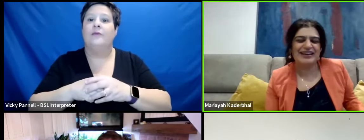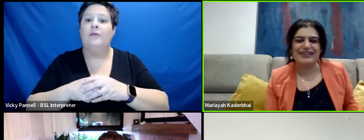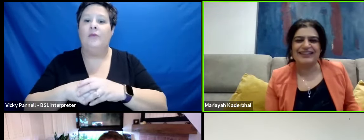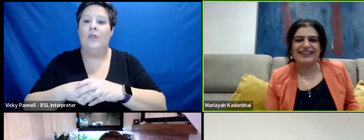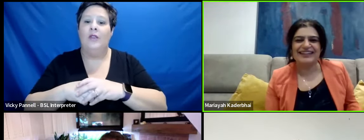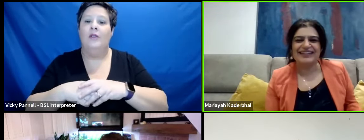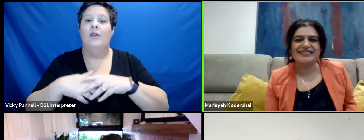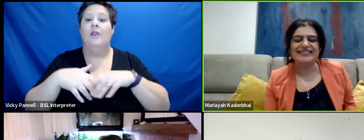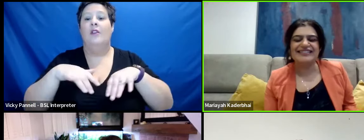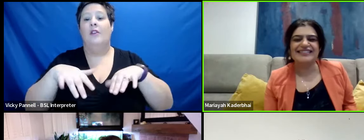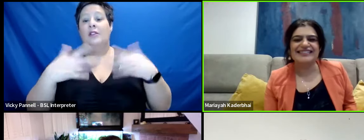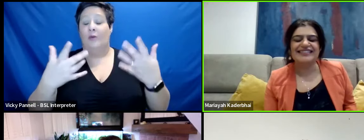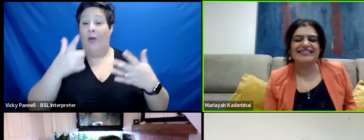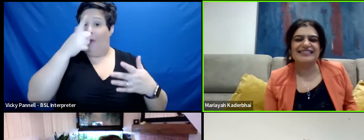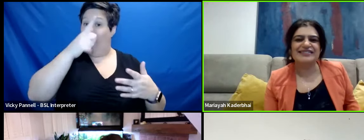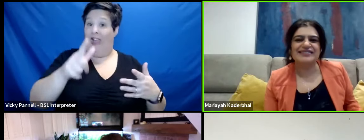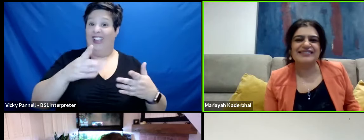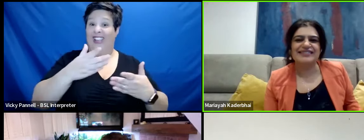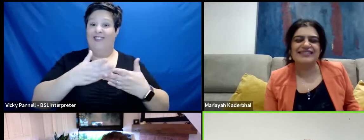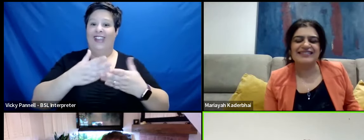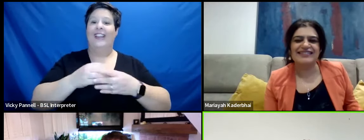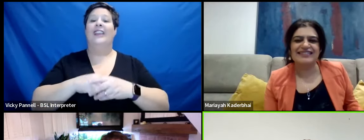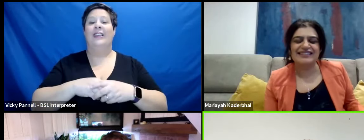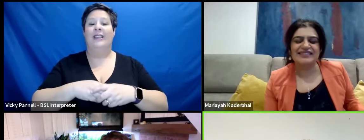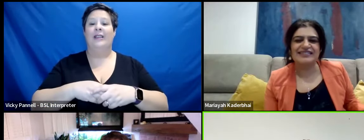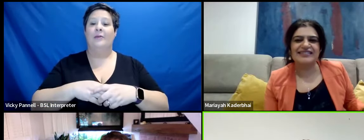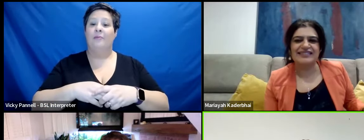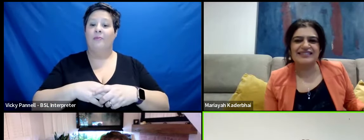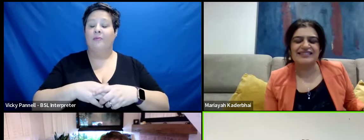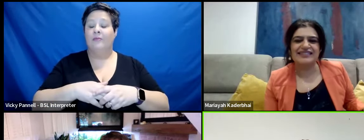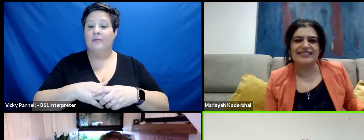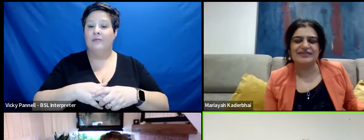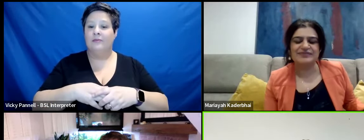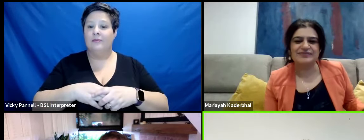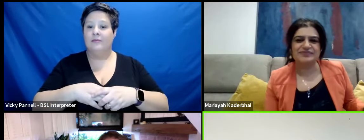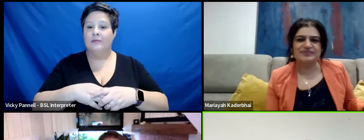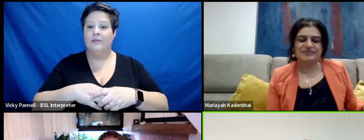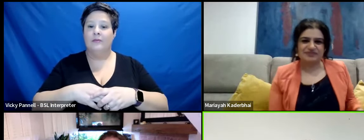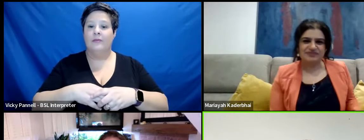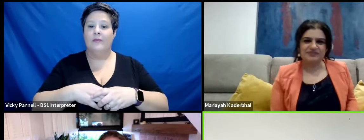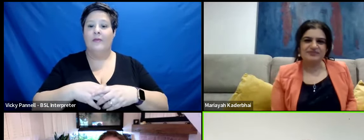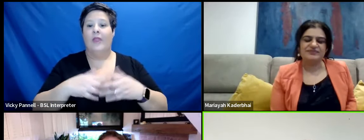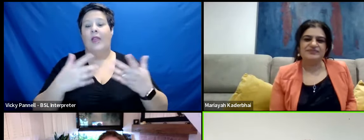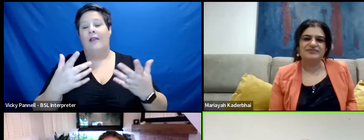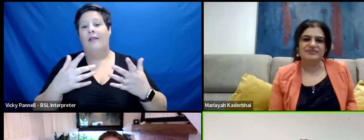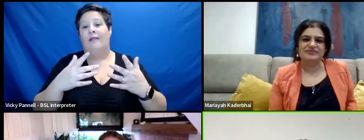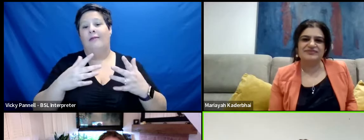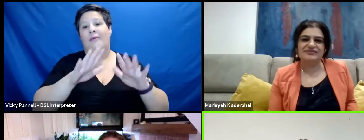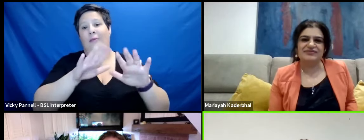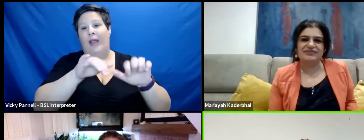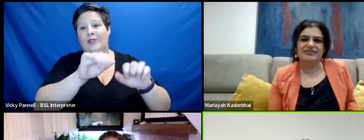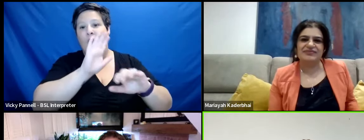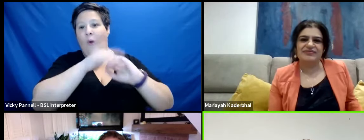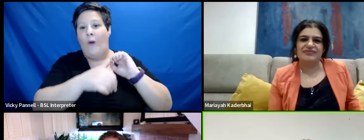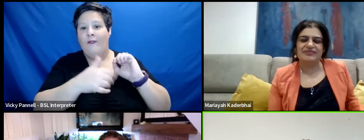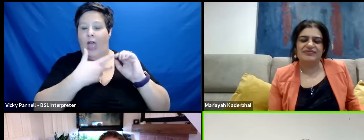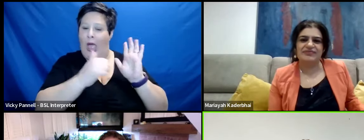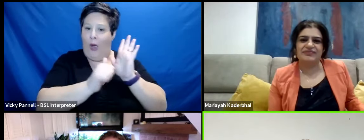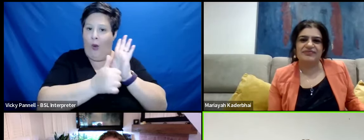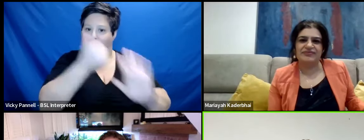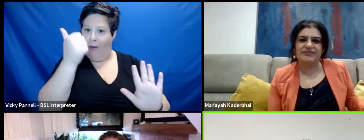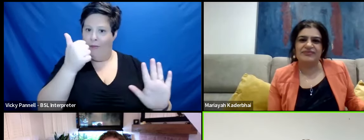So I was lucky, but yeah. And I mean, I bless you for what you said about how accomplished I